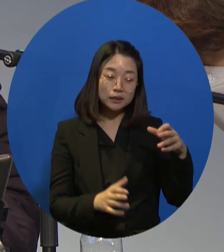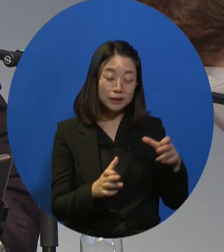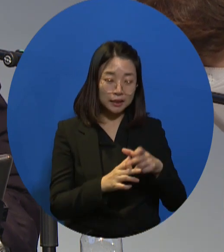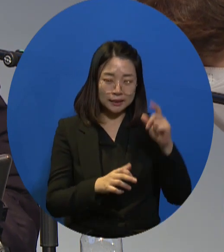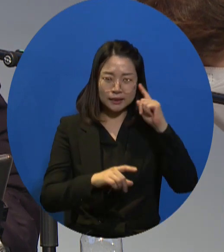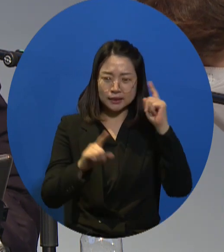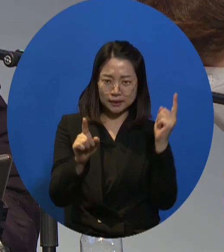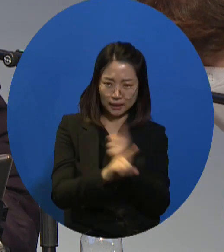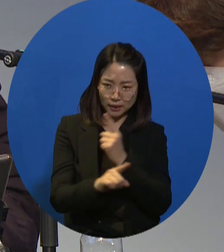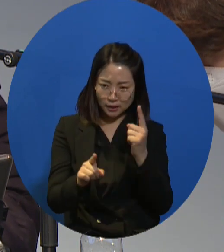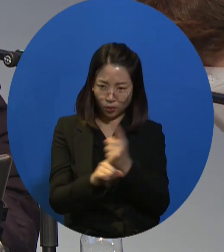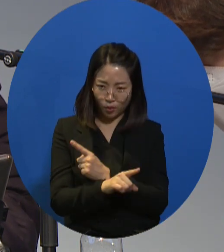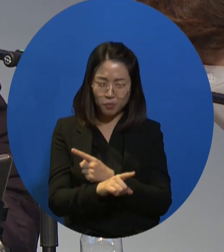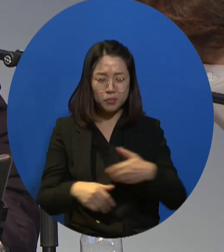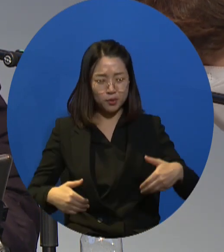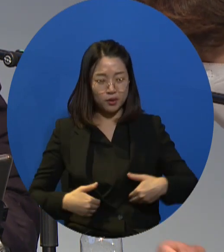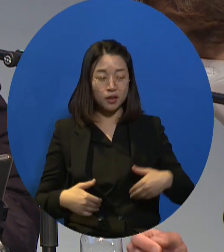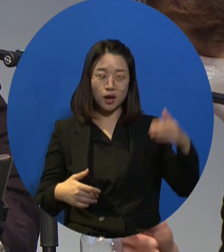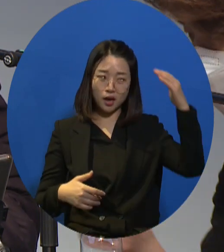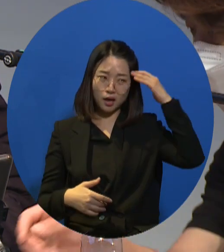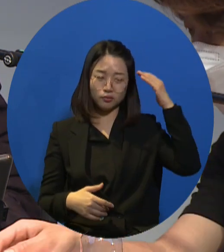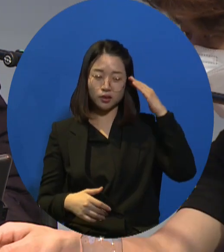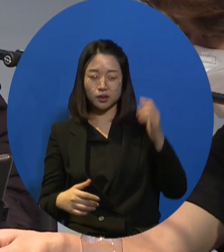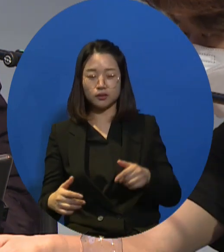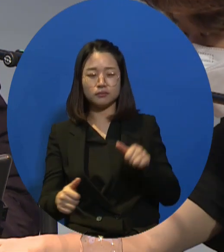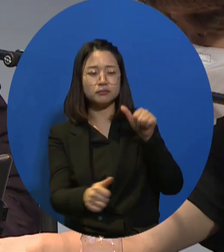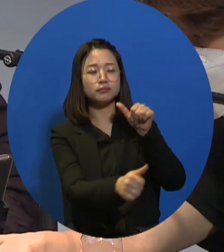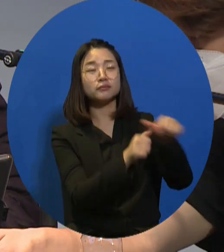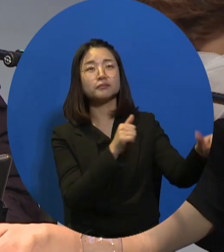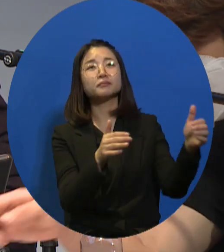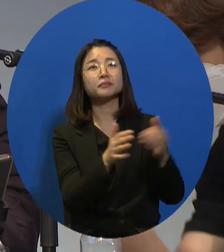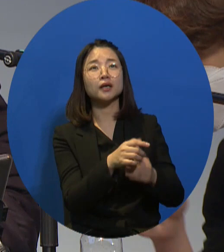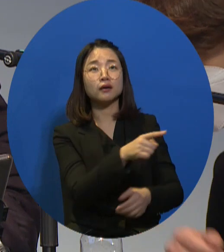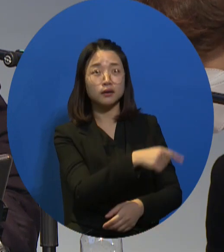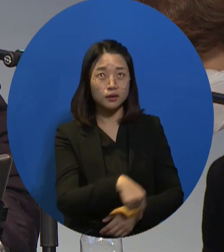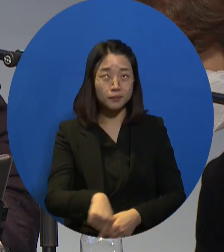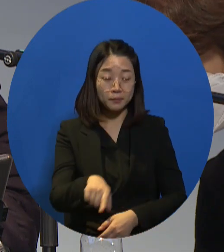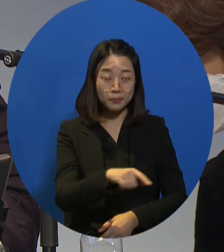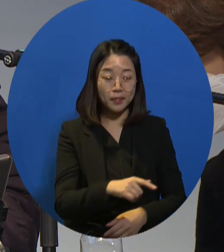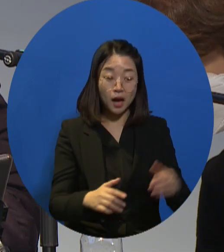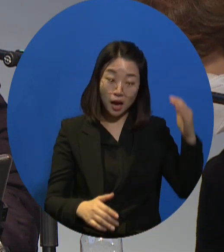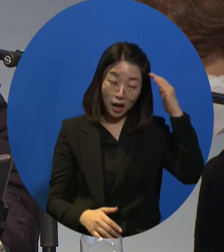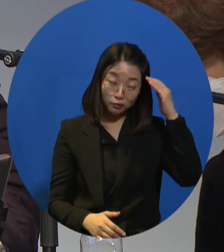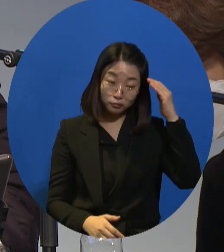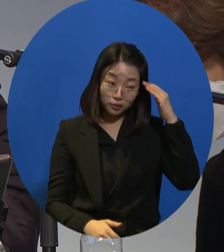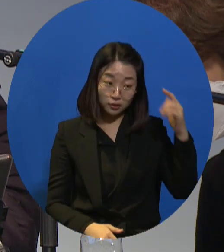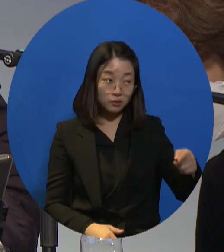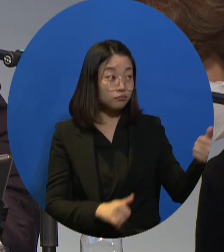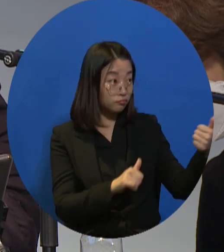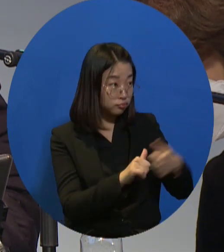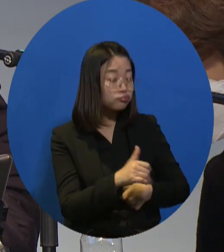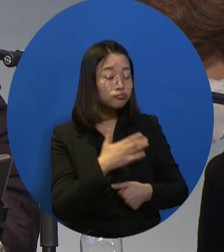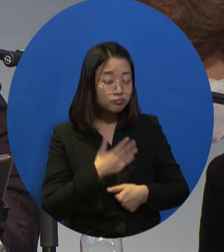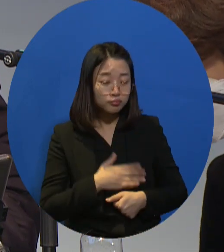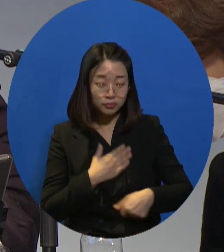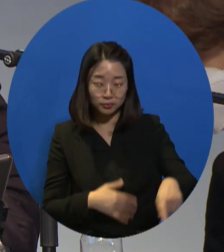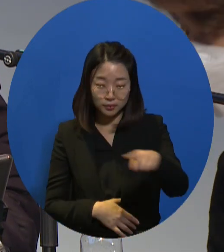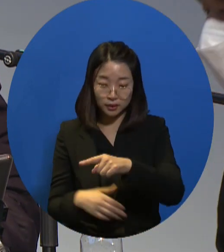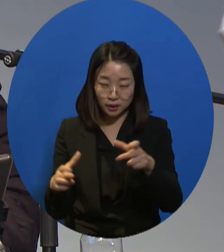Korea has to raise awareness on the rights of people with disability. And there has been some